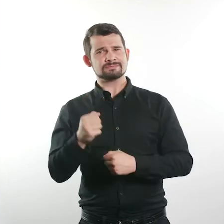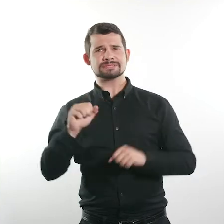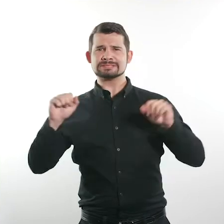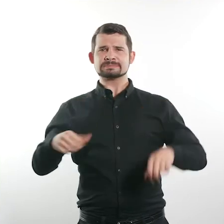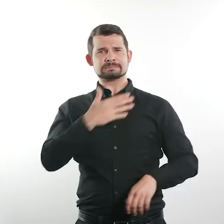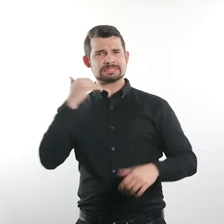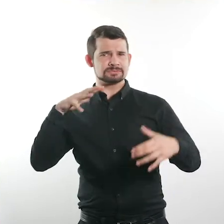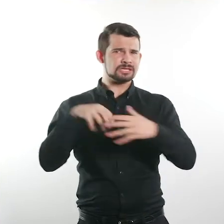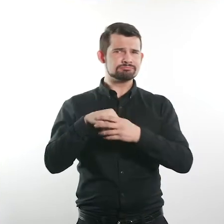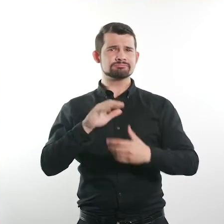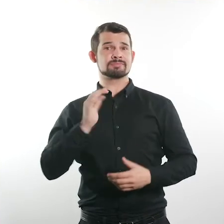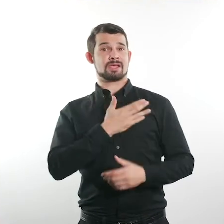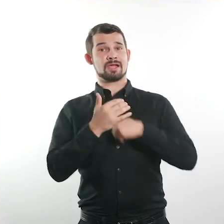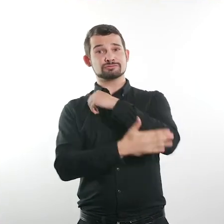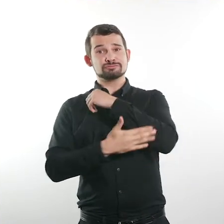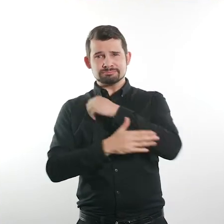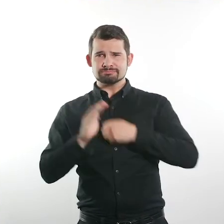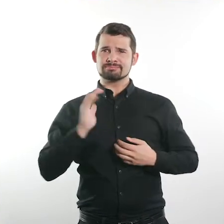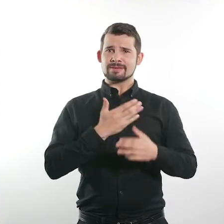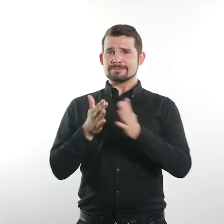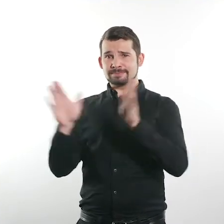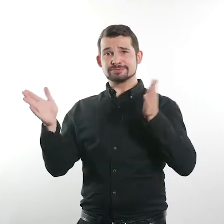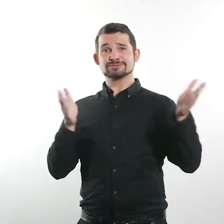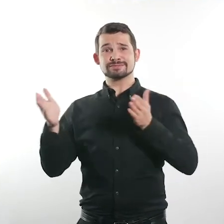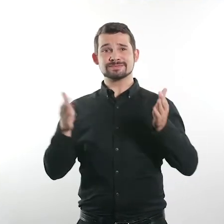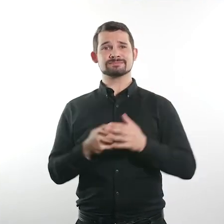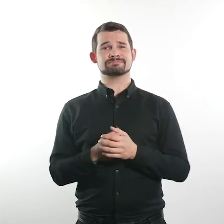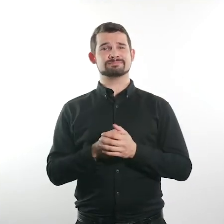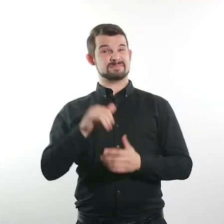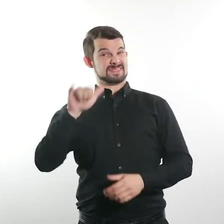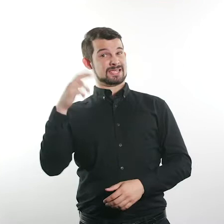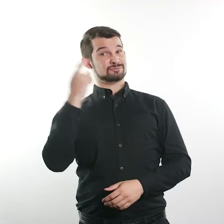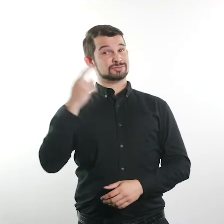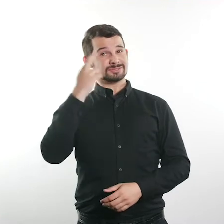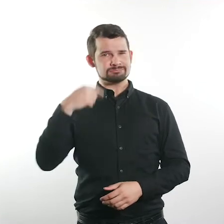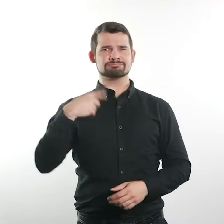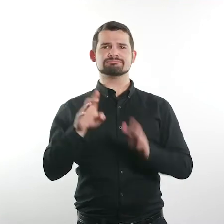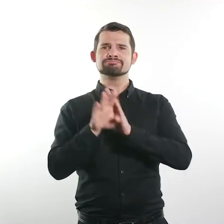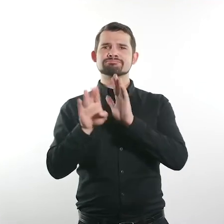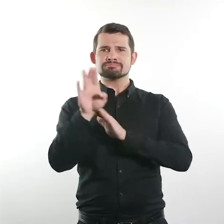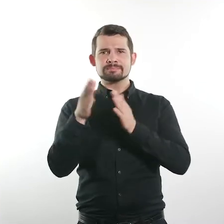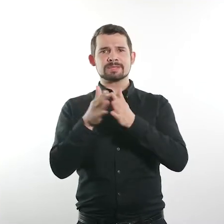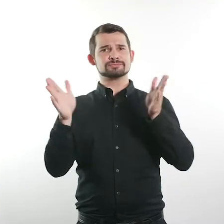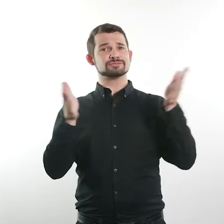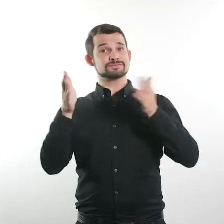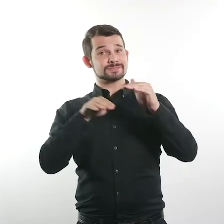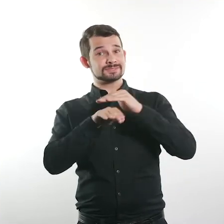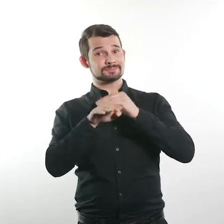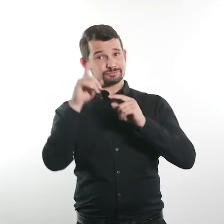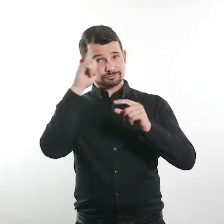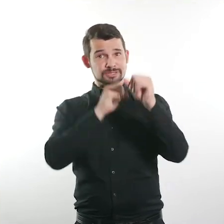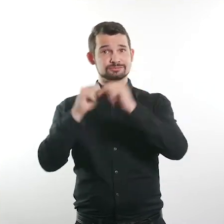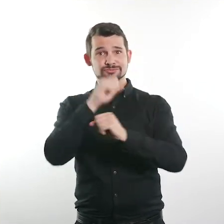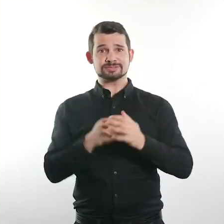every Canadian feels that they can make their very best contribution in our country and in our public service. And because of